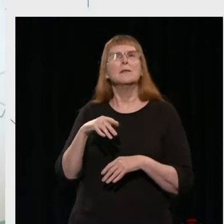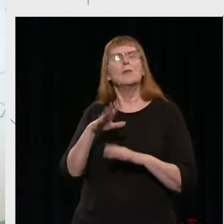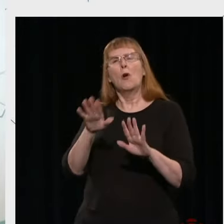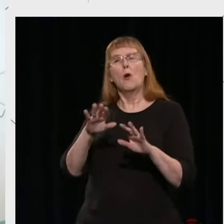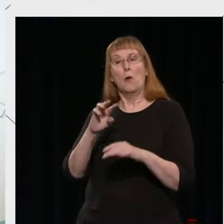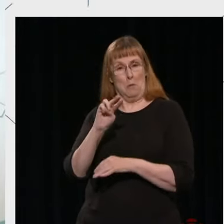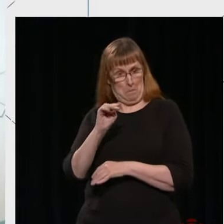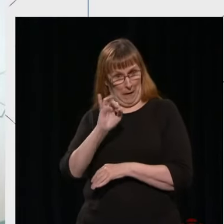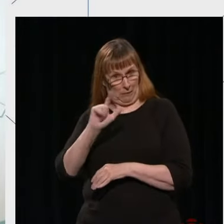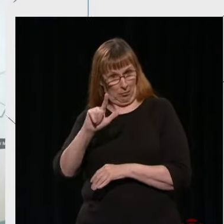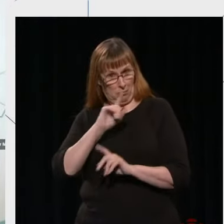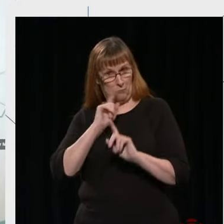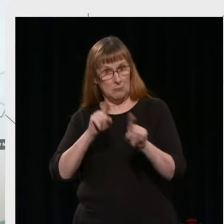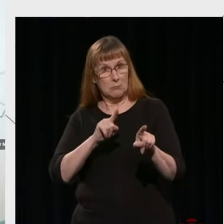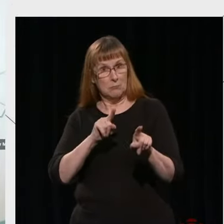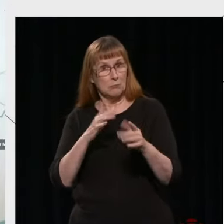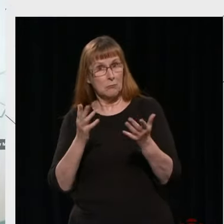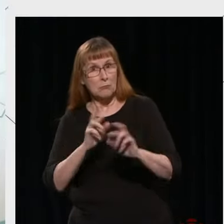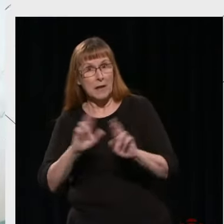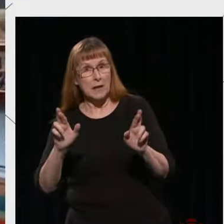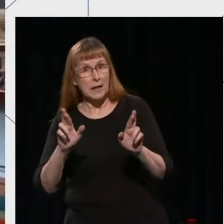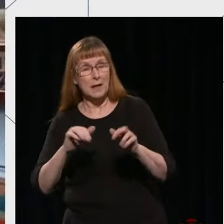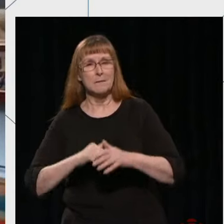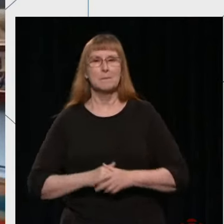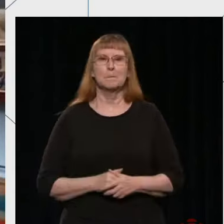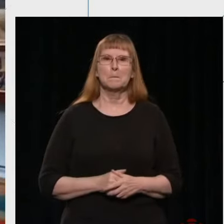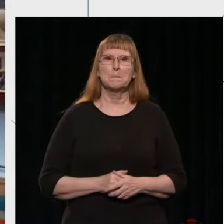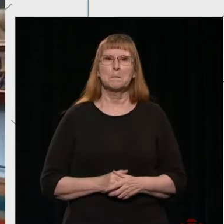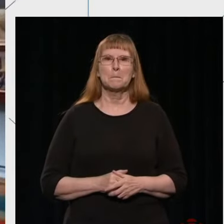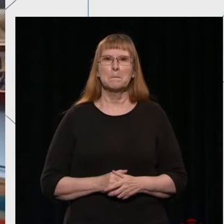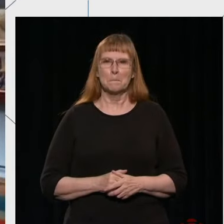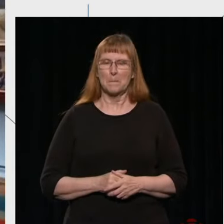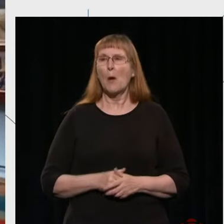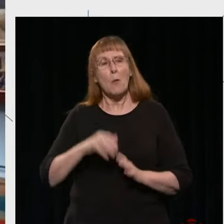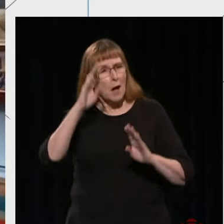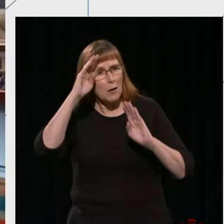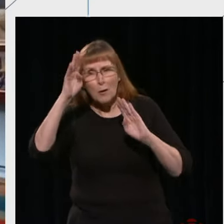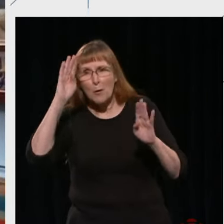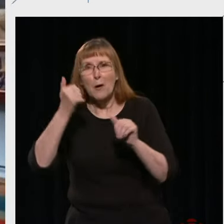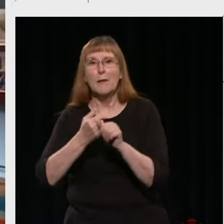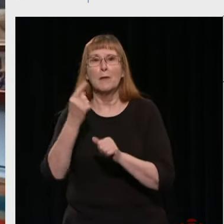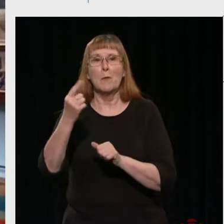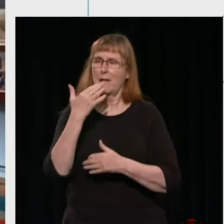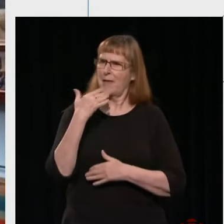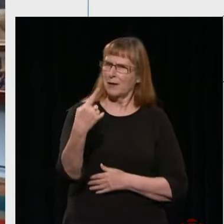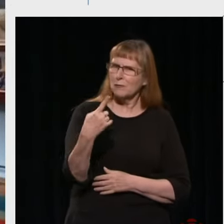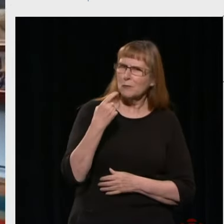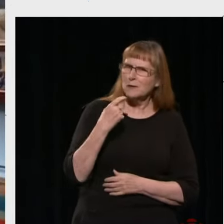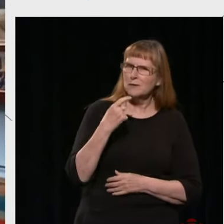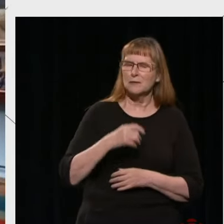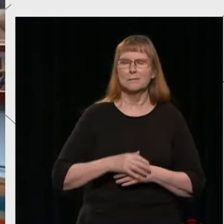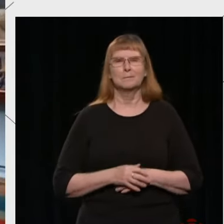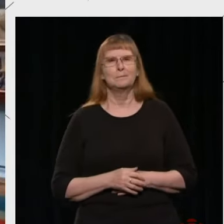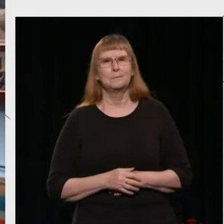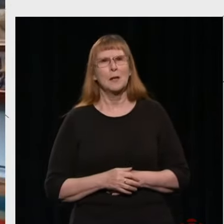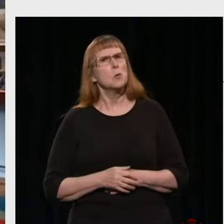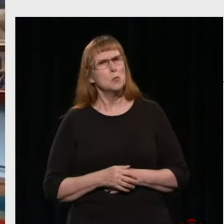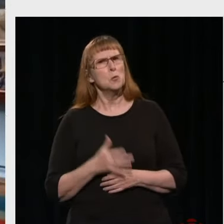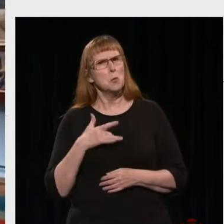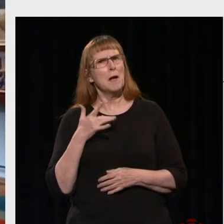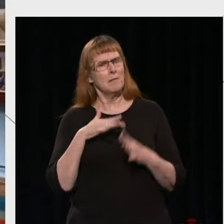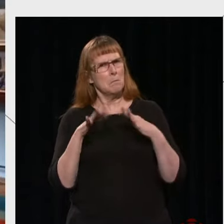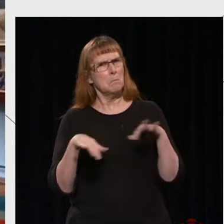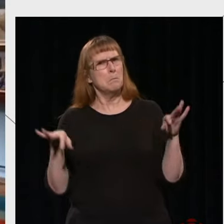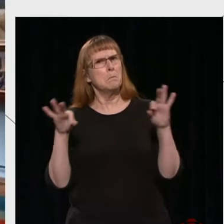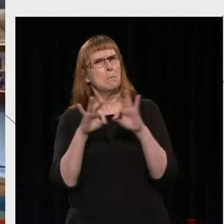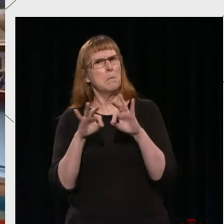Thank you, Patricia, and thank you for the question and hello to everyone. You know, a really important question, I think,